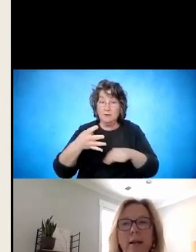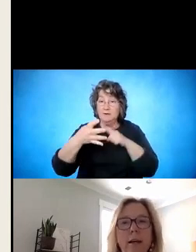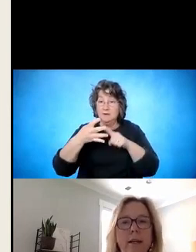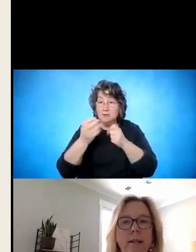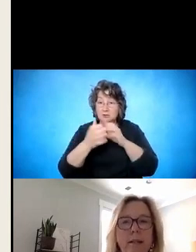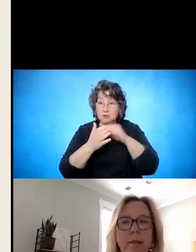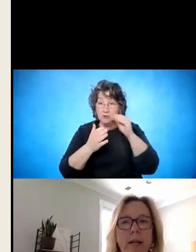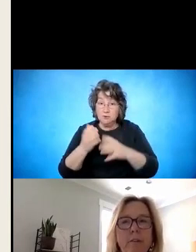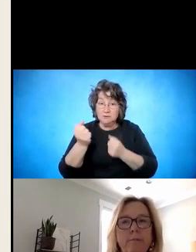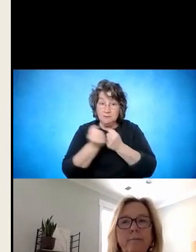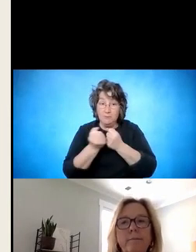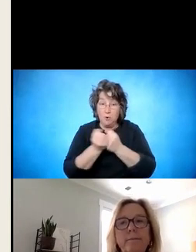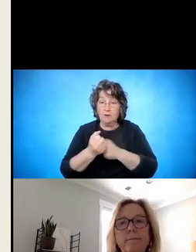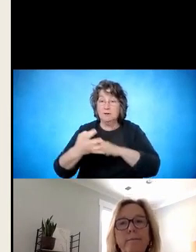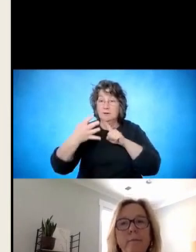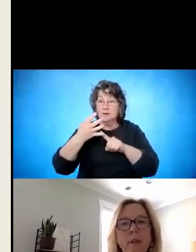that. Next slide, Michael.